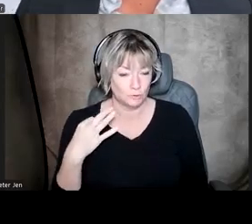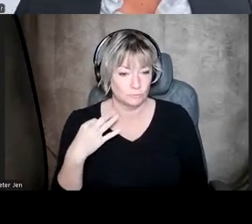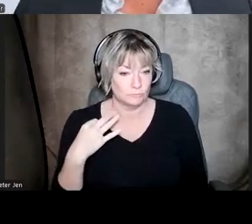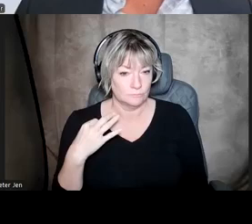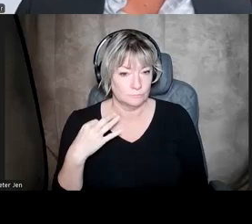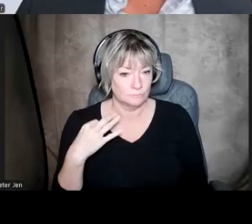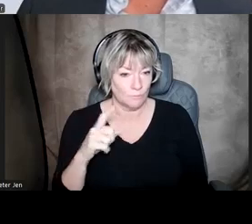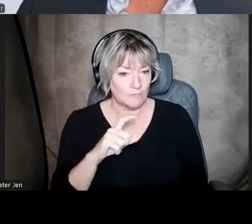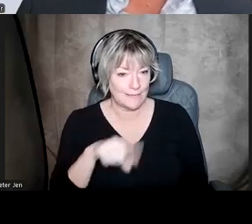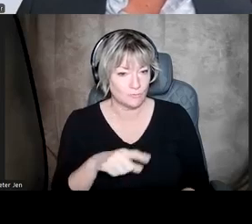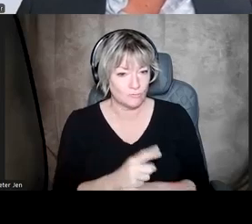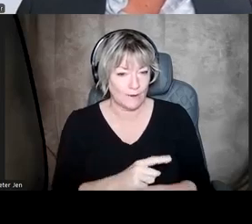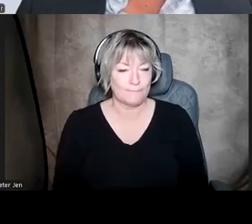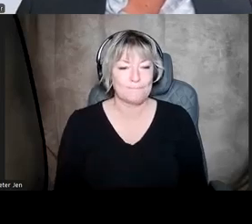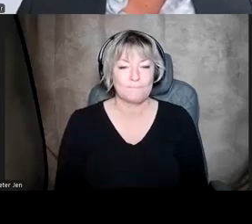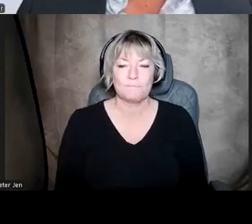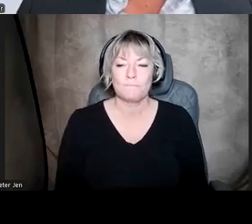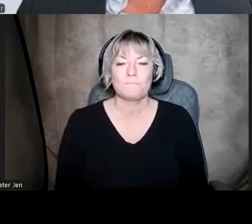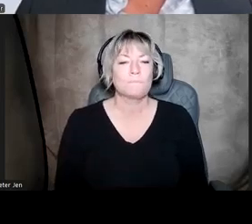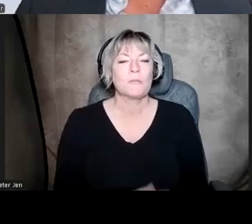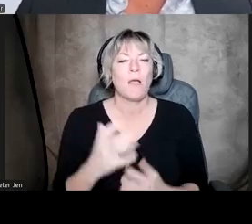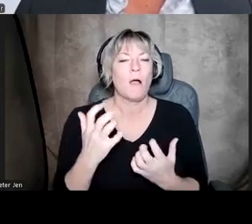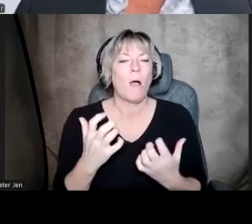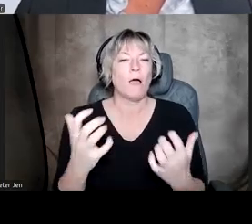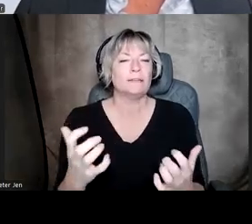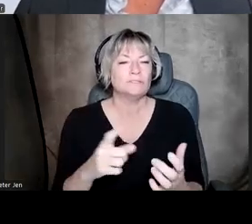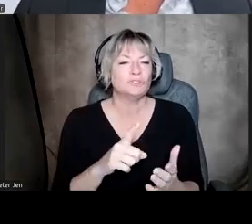let's see what the audience is voting here.